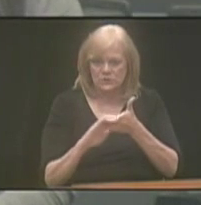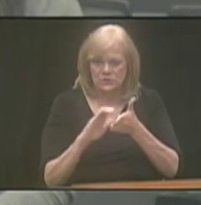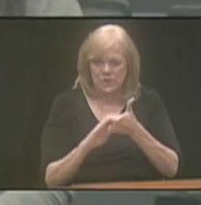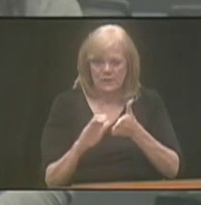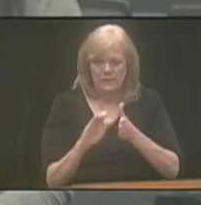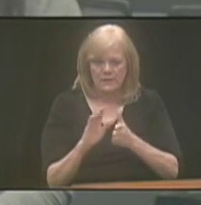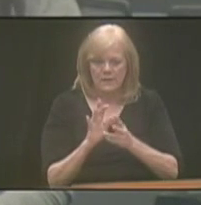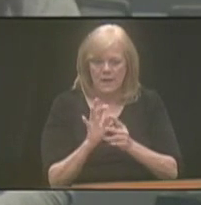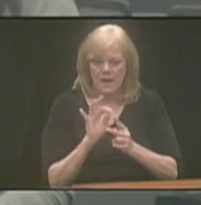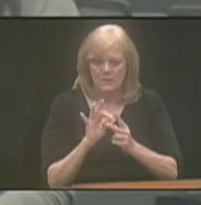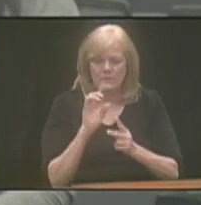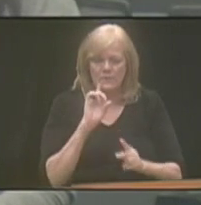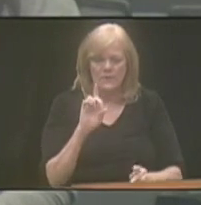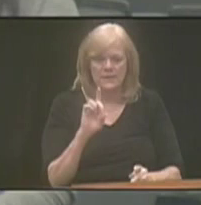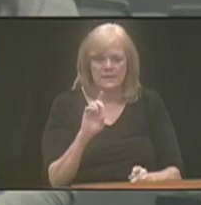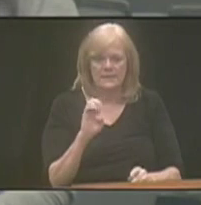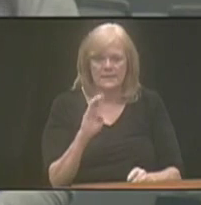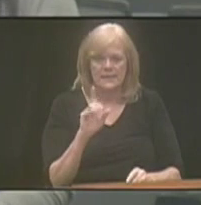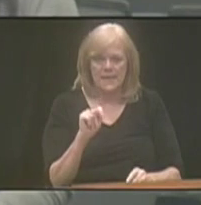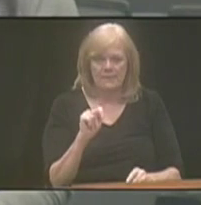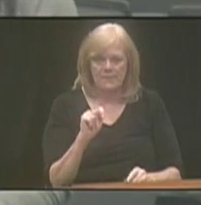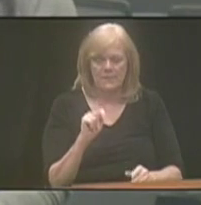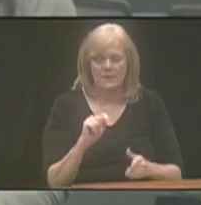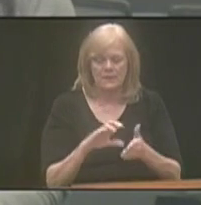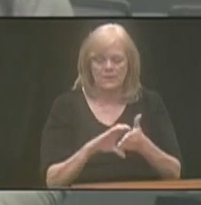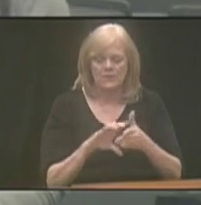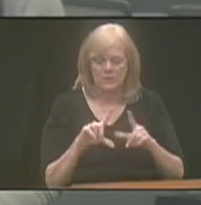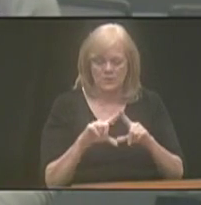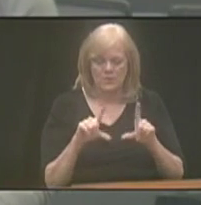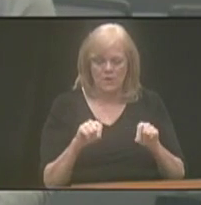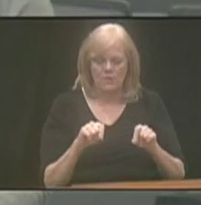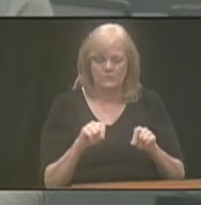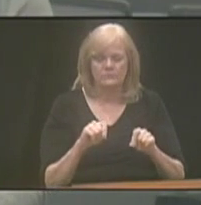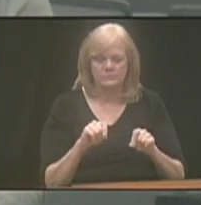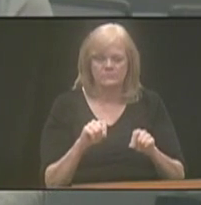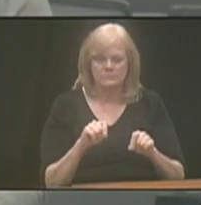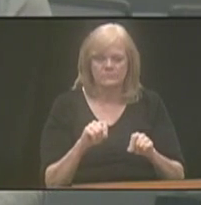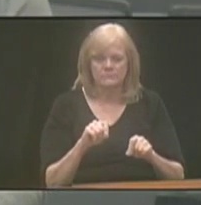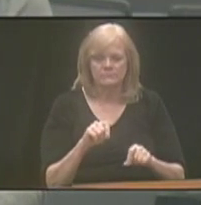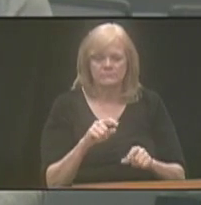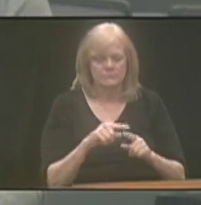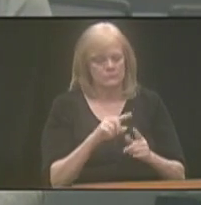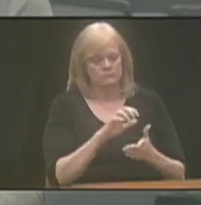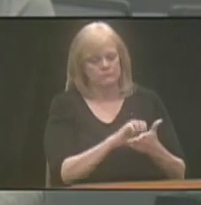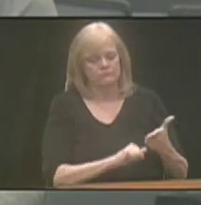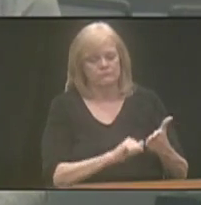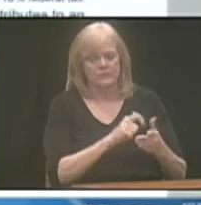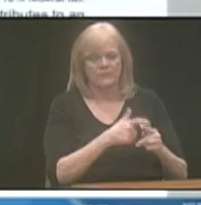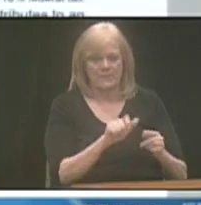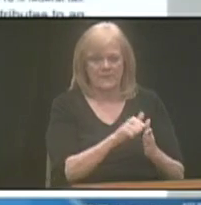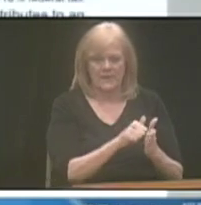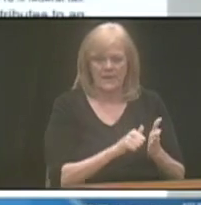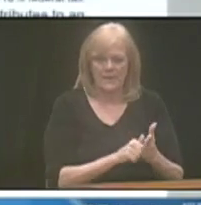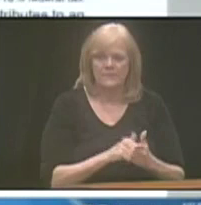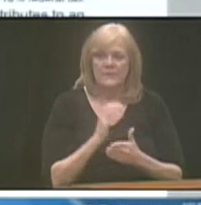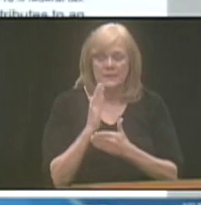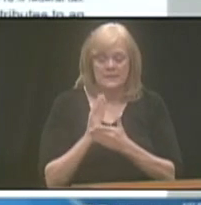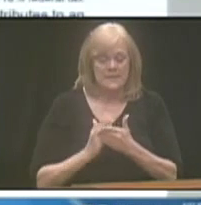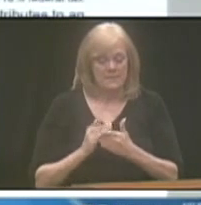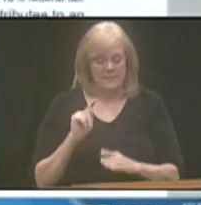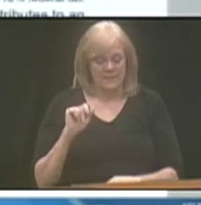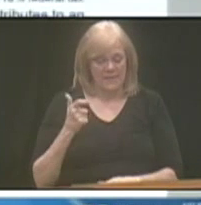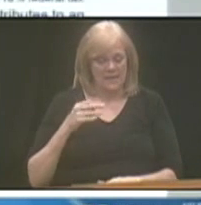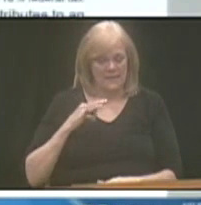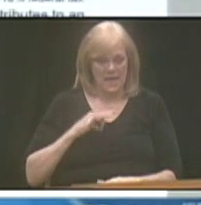which would allow for debit card transaction as well as check writing directly from the account. Some of the tax